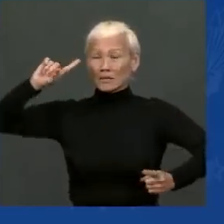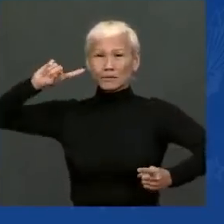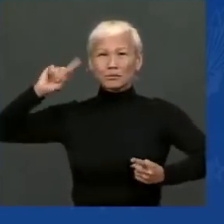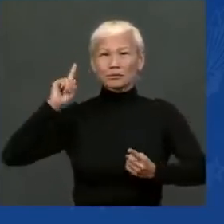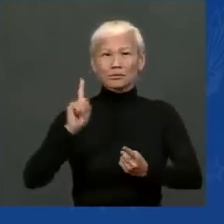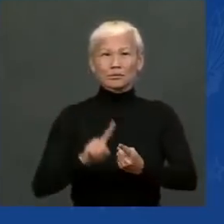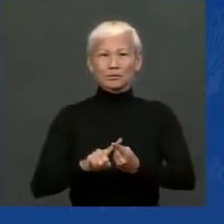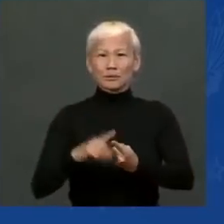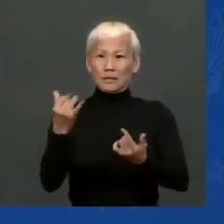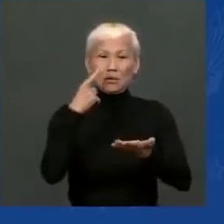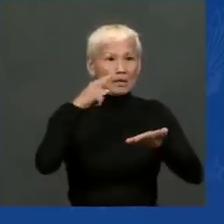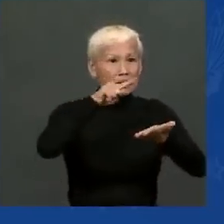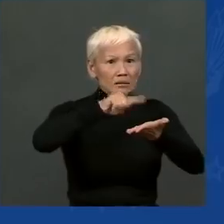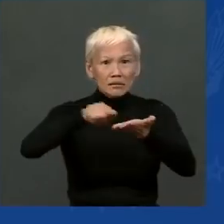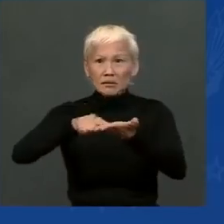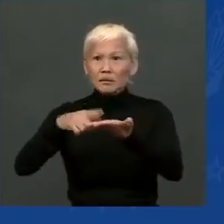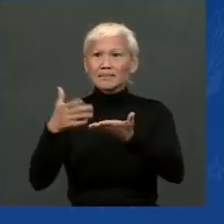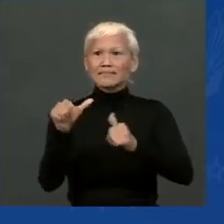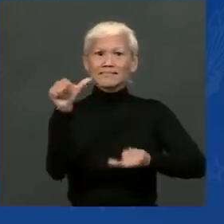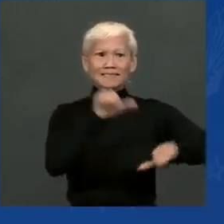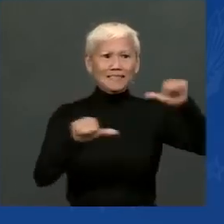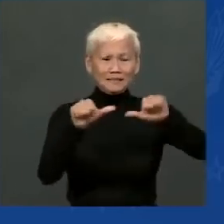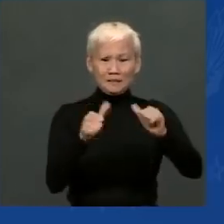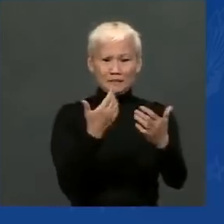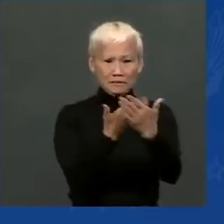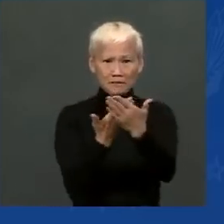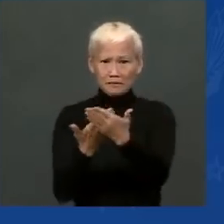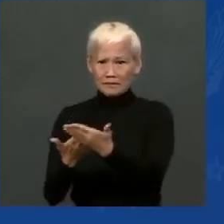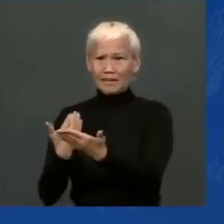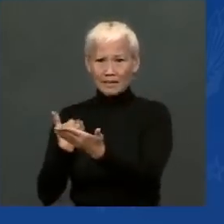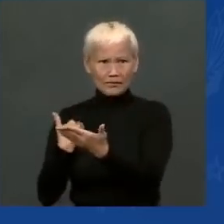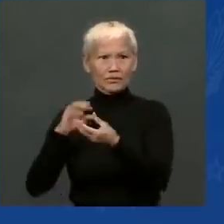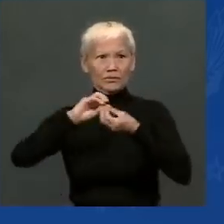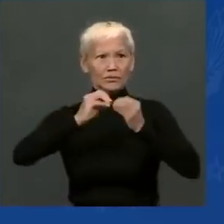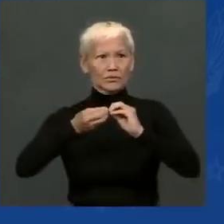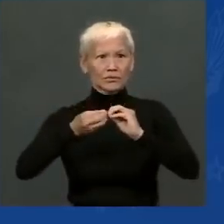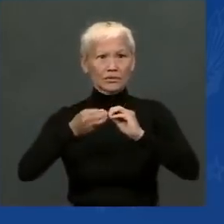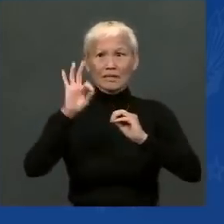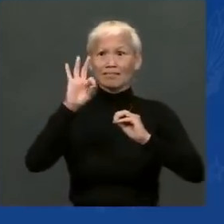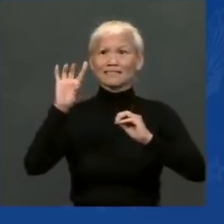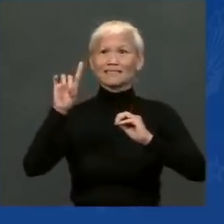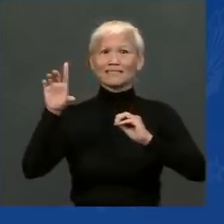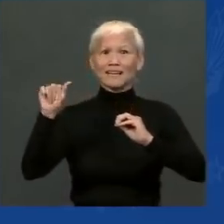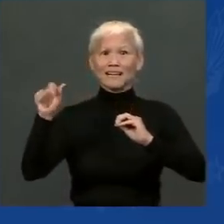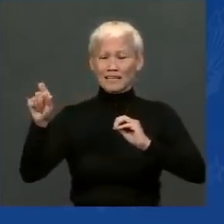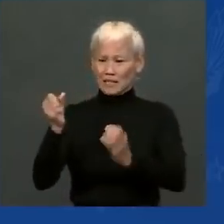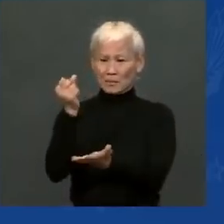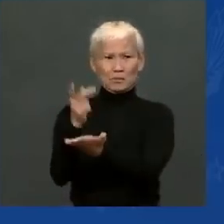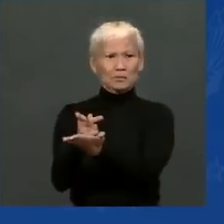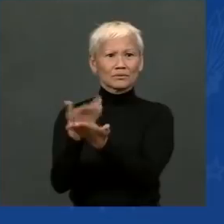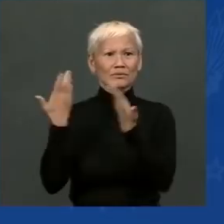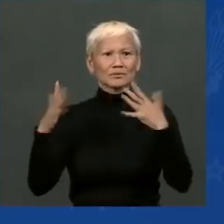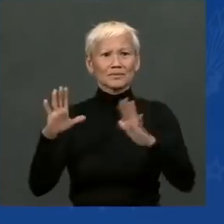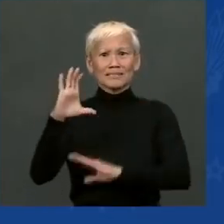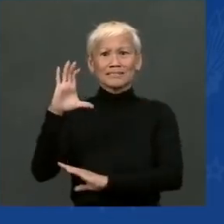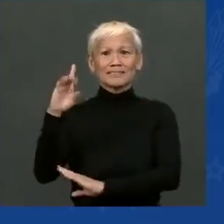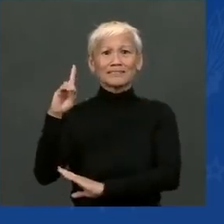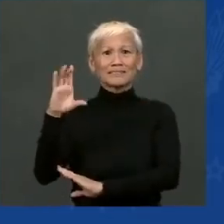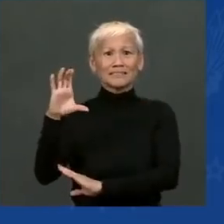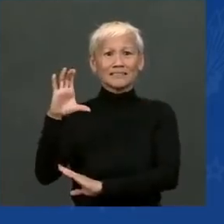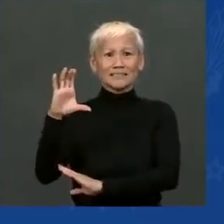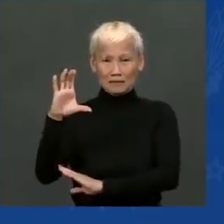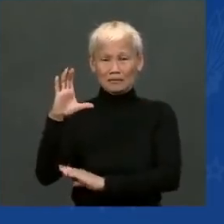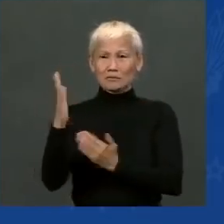the Food and Drug Administration, the FDA authorized, and the Center for Disease Control and Prevention, and the CDC recommended